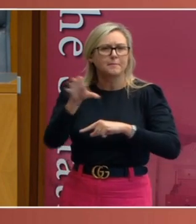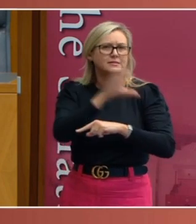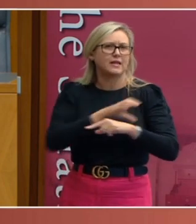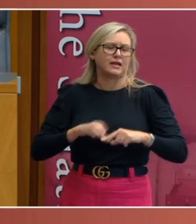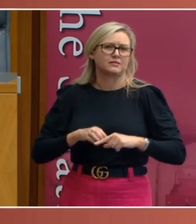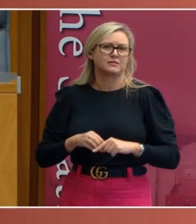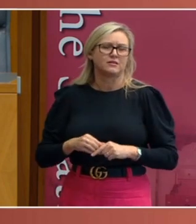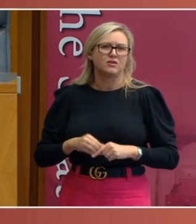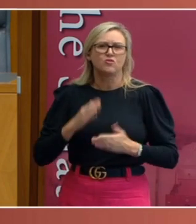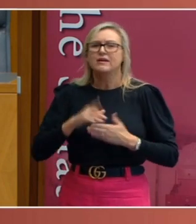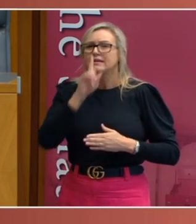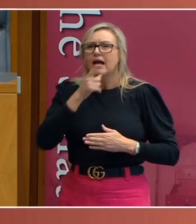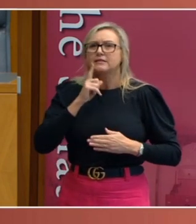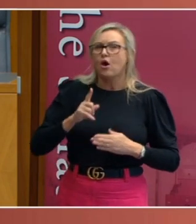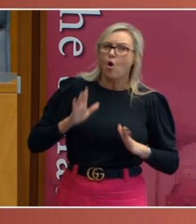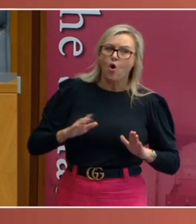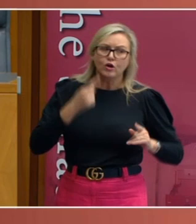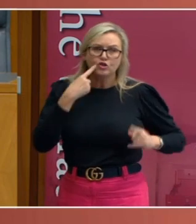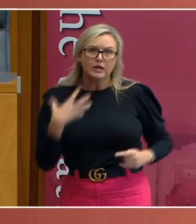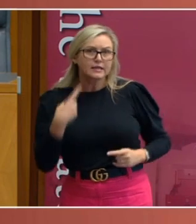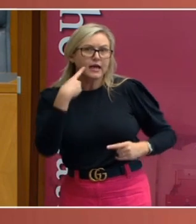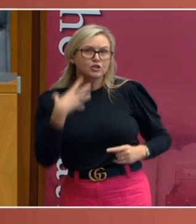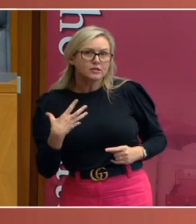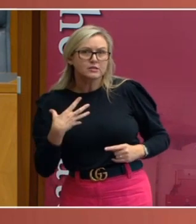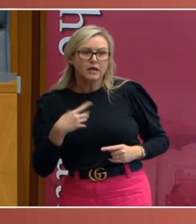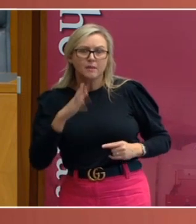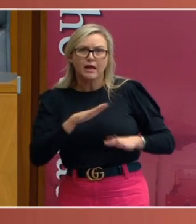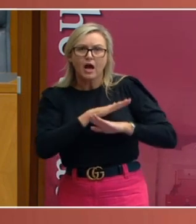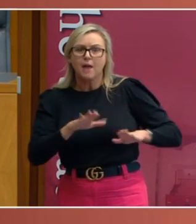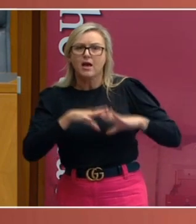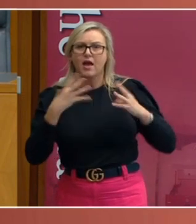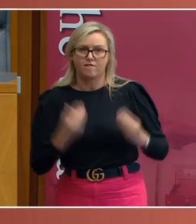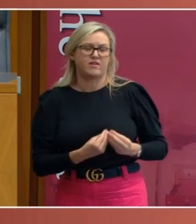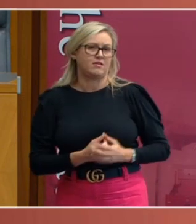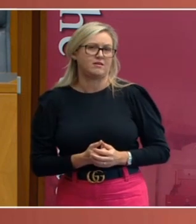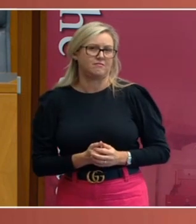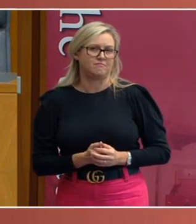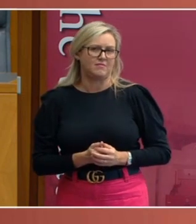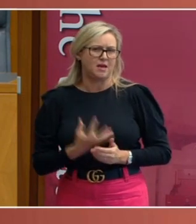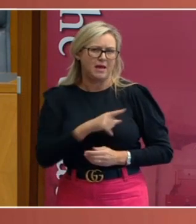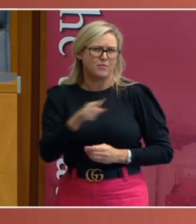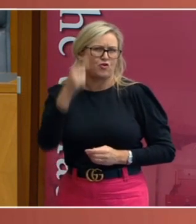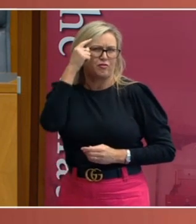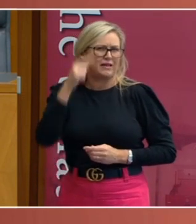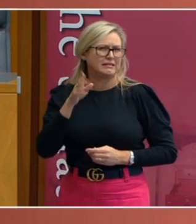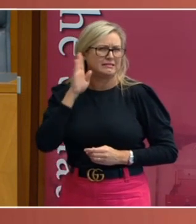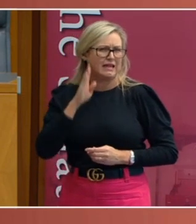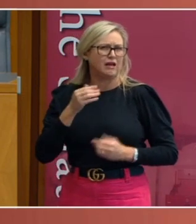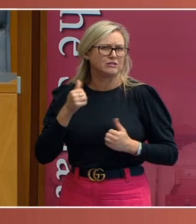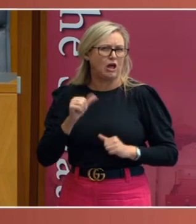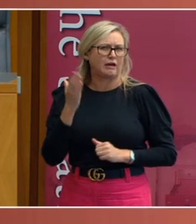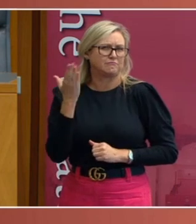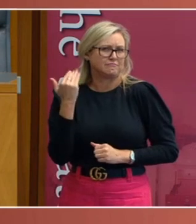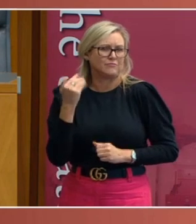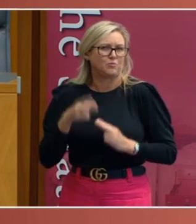a precautionary measure against the introduction of disease. Some of this may ring quite a bell with you in relation to things happening recently,